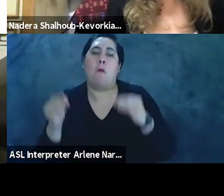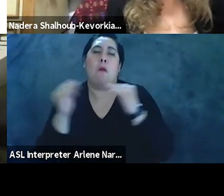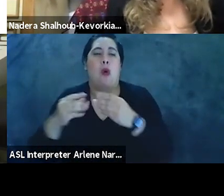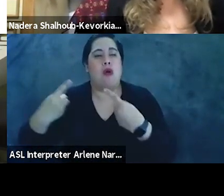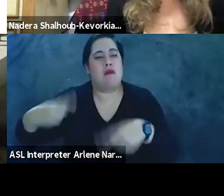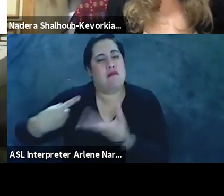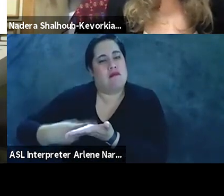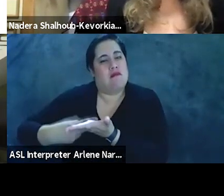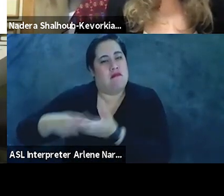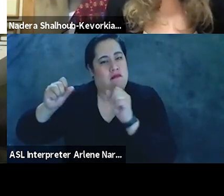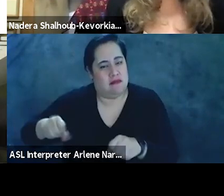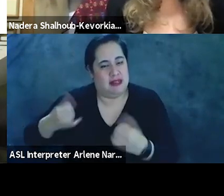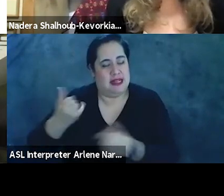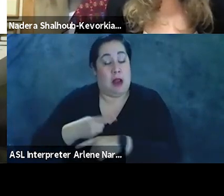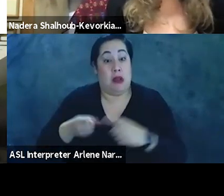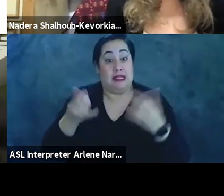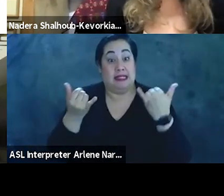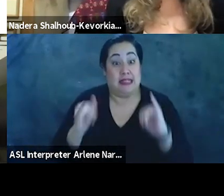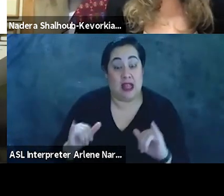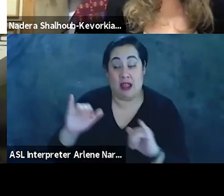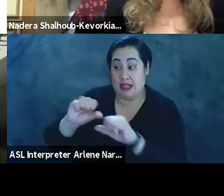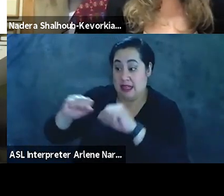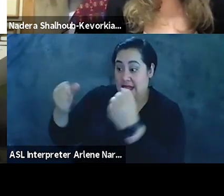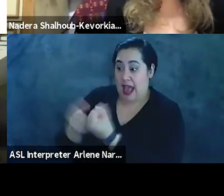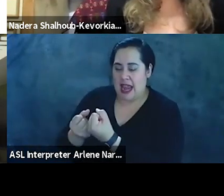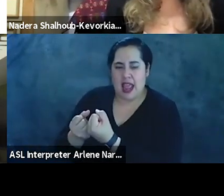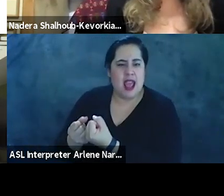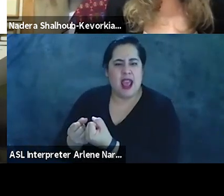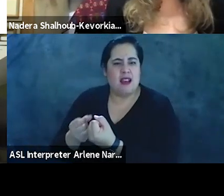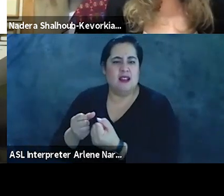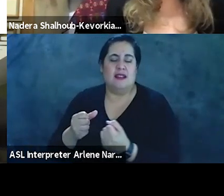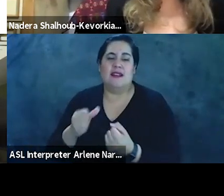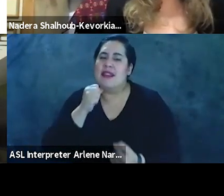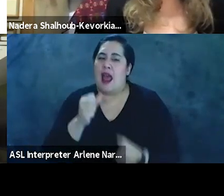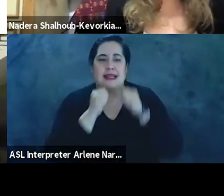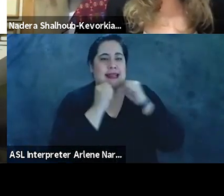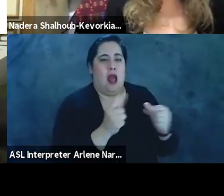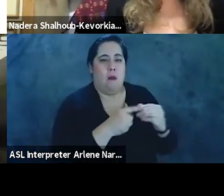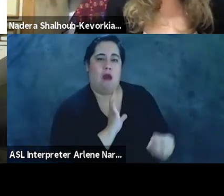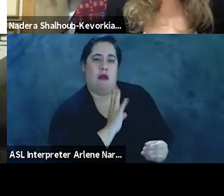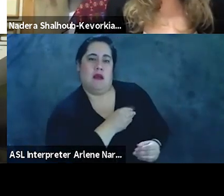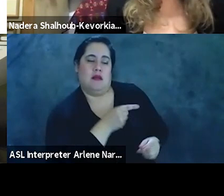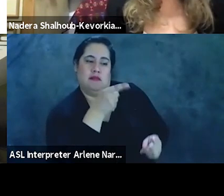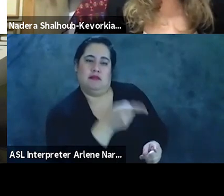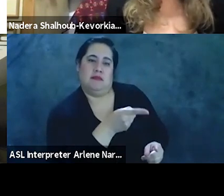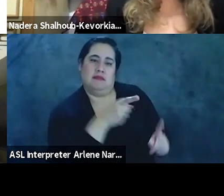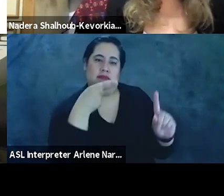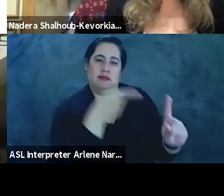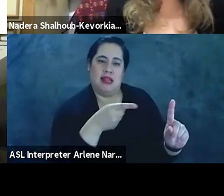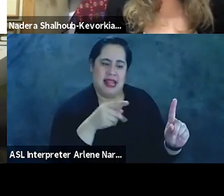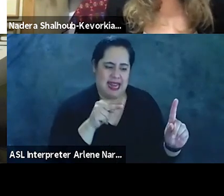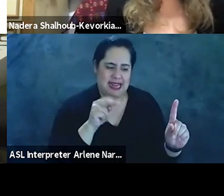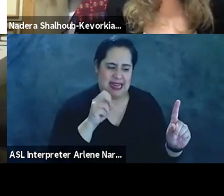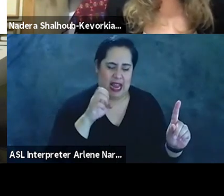discussable today. And yet Israeli society is certainly less in denial about the Palestinian Nakba, in particular the Nakba, I mean